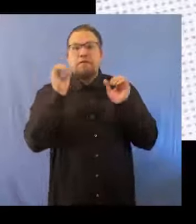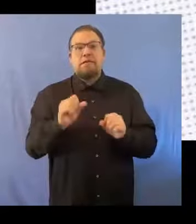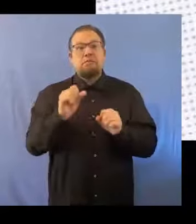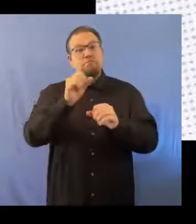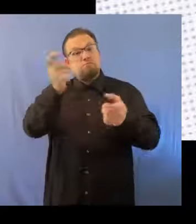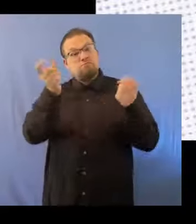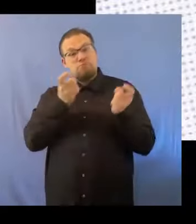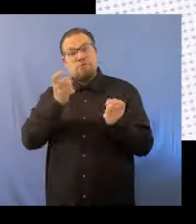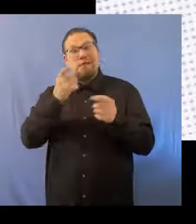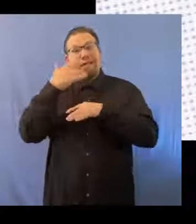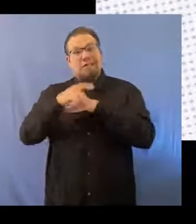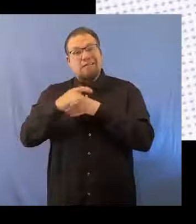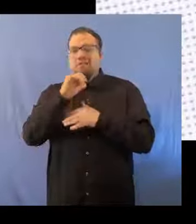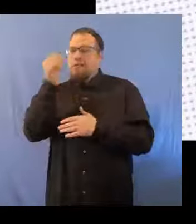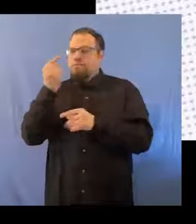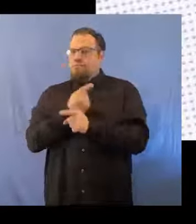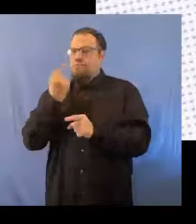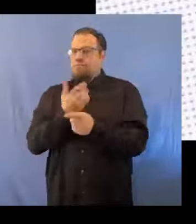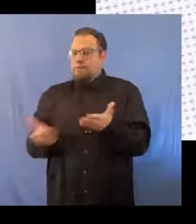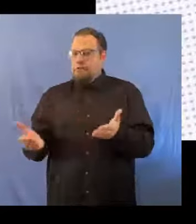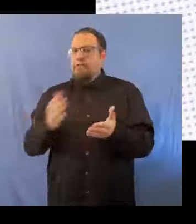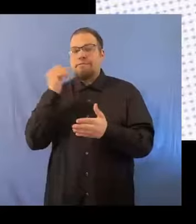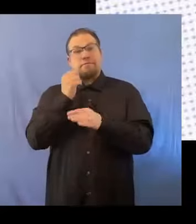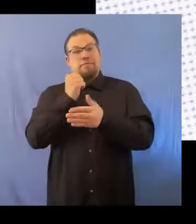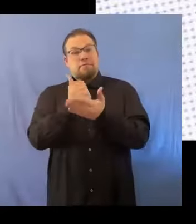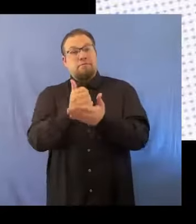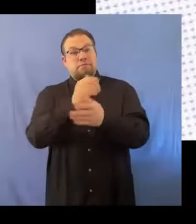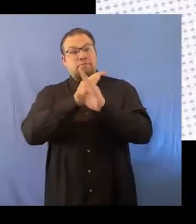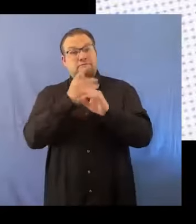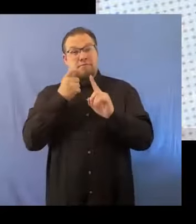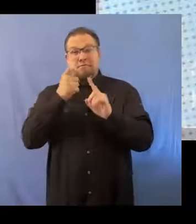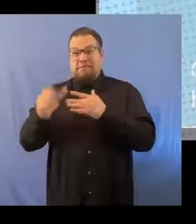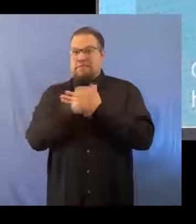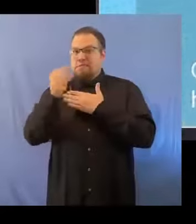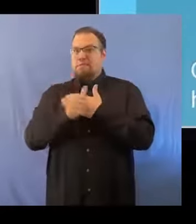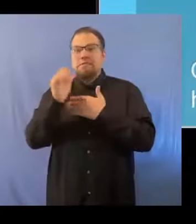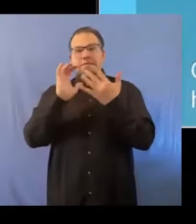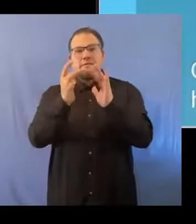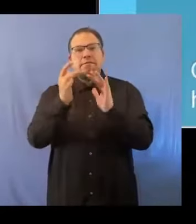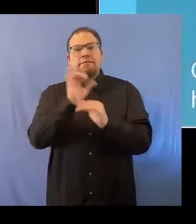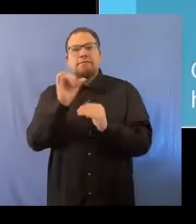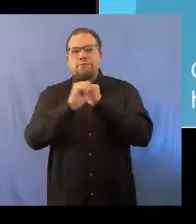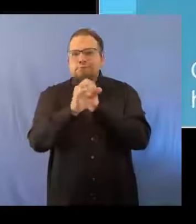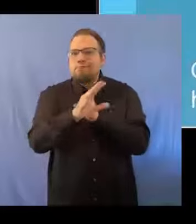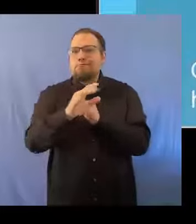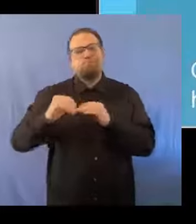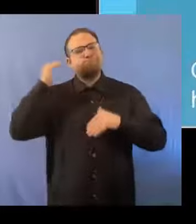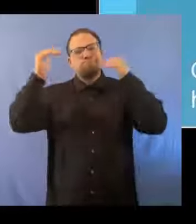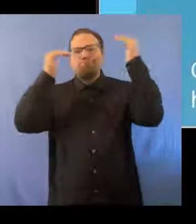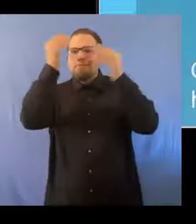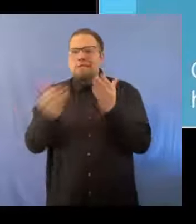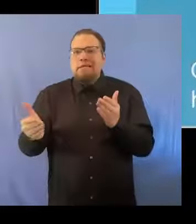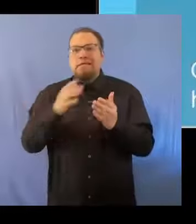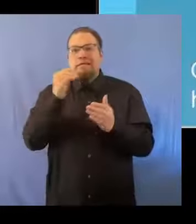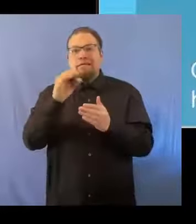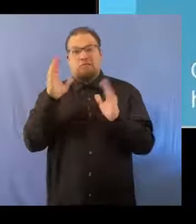child's access to inappropriate material and to help protect them from the dangers of the internet, like marketing, mature content, and chat rooms